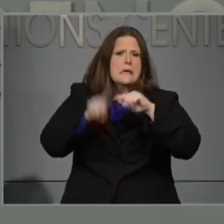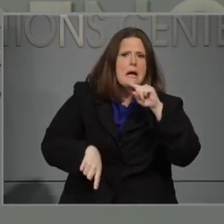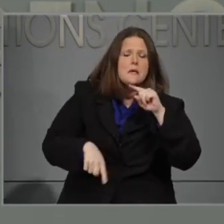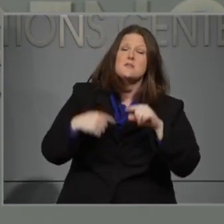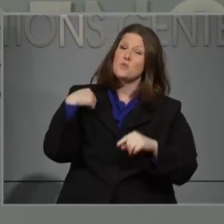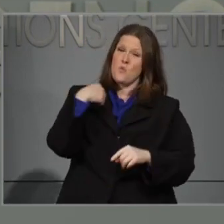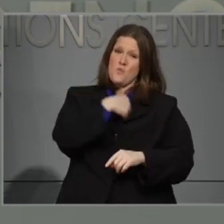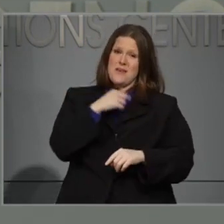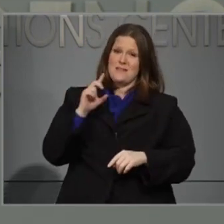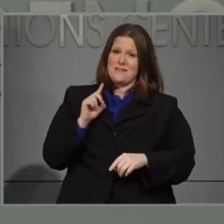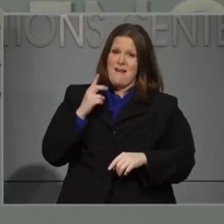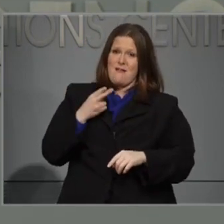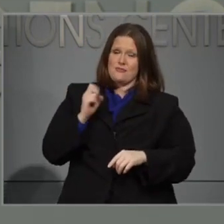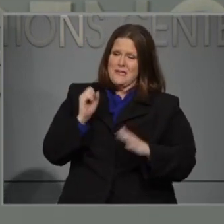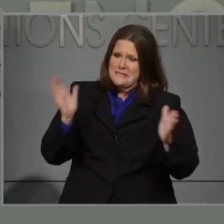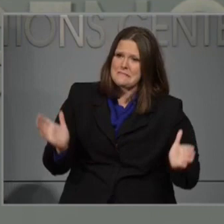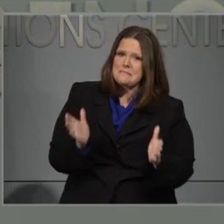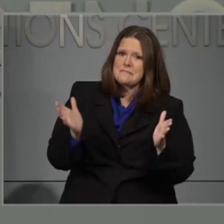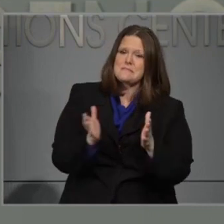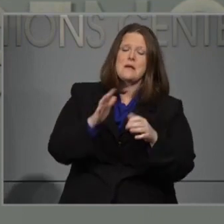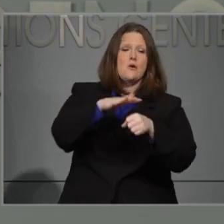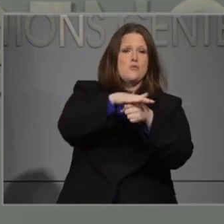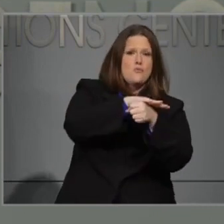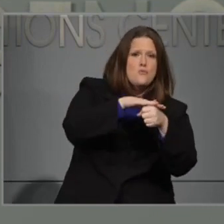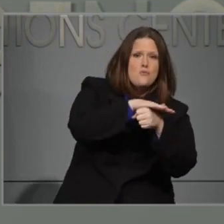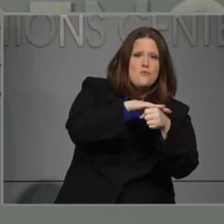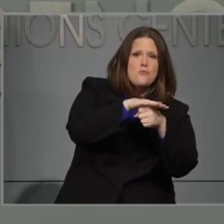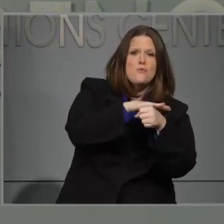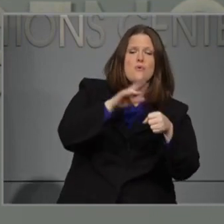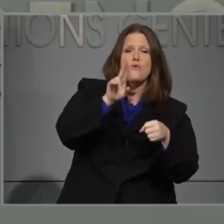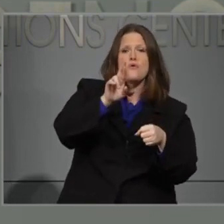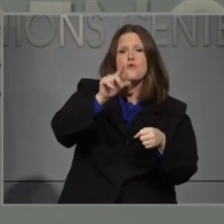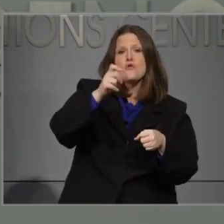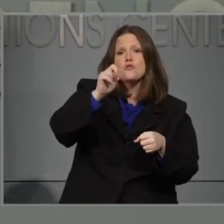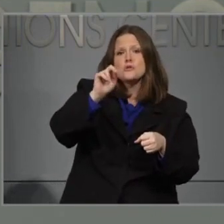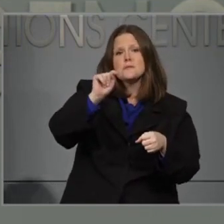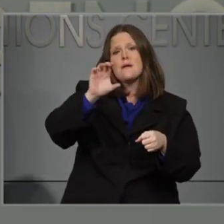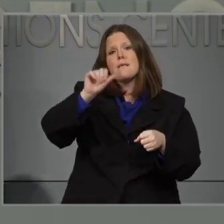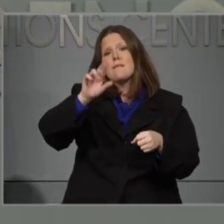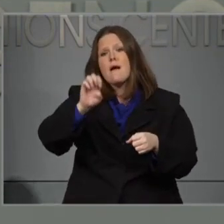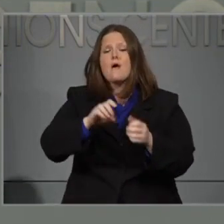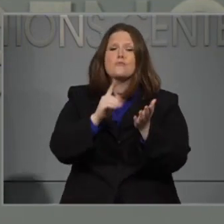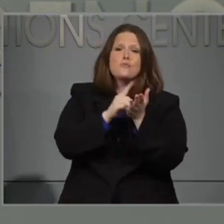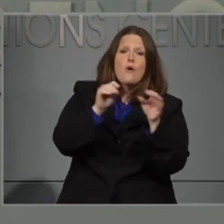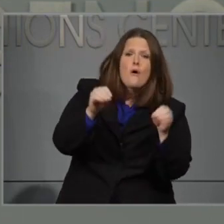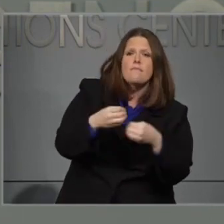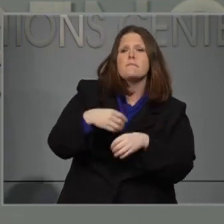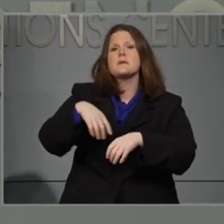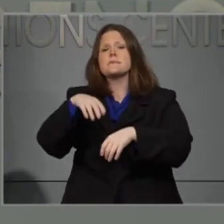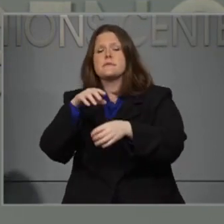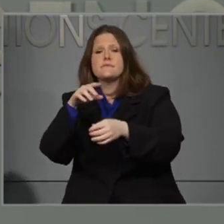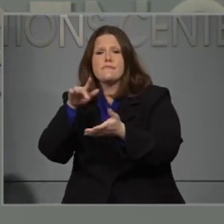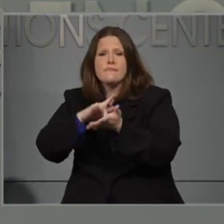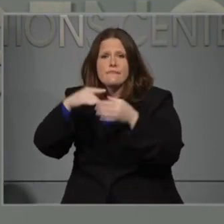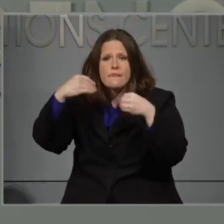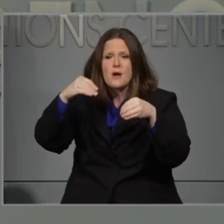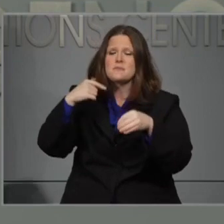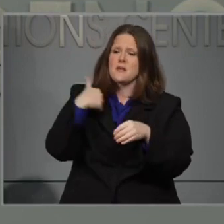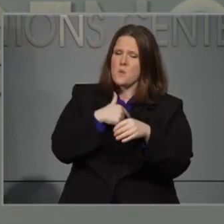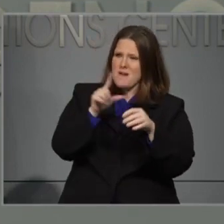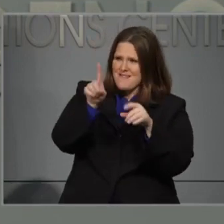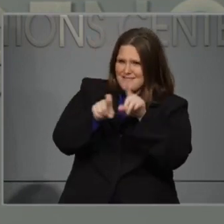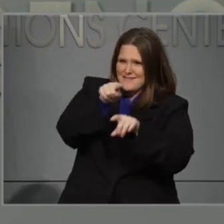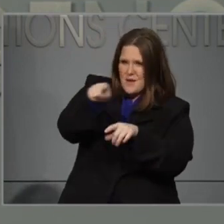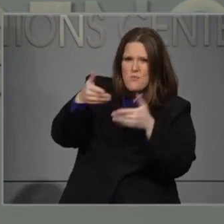to remind them of DHHS's expanded testing criteria, and our desire to ramp up testing of those who don't show